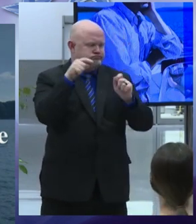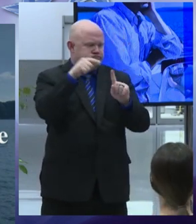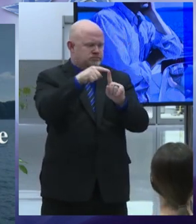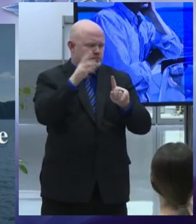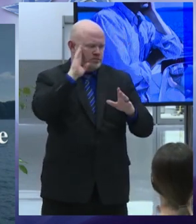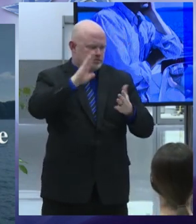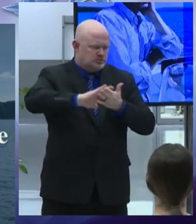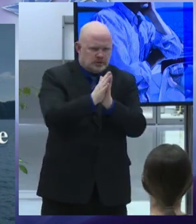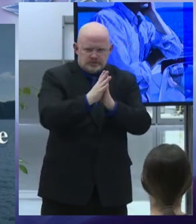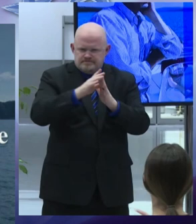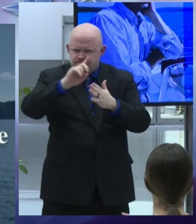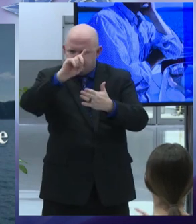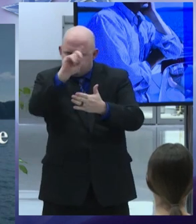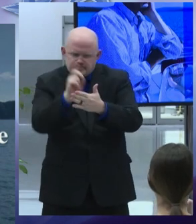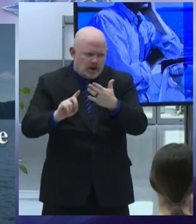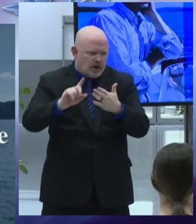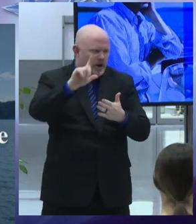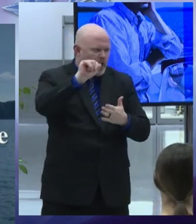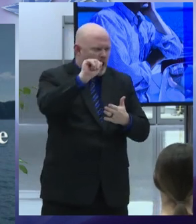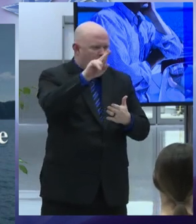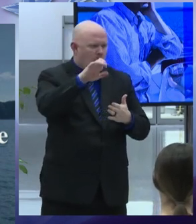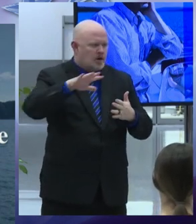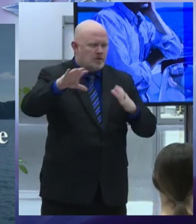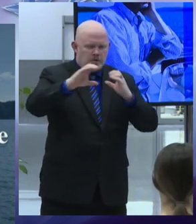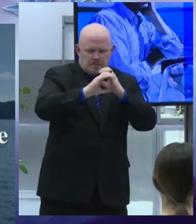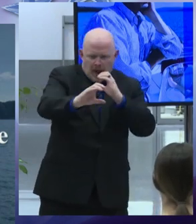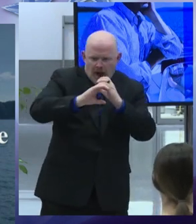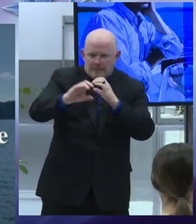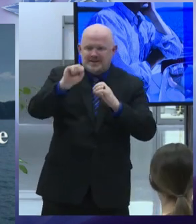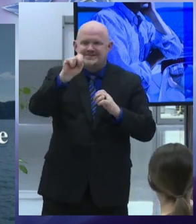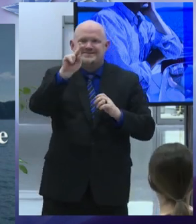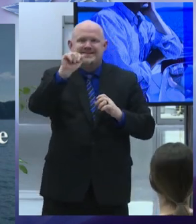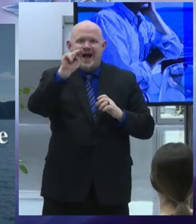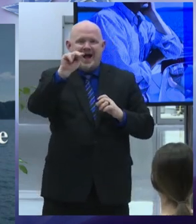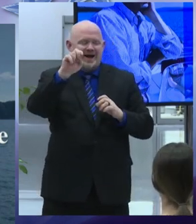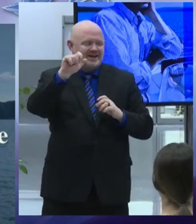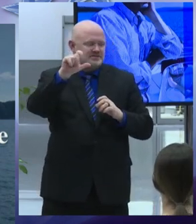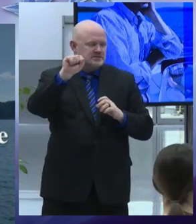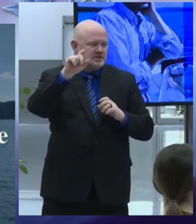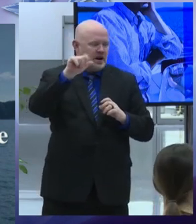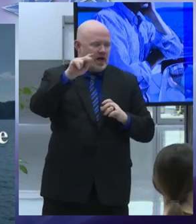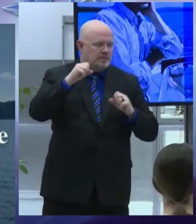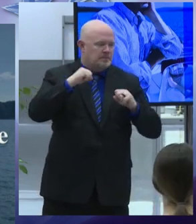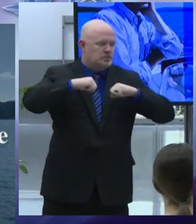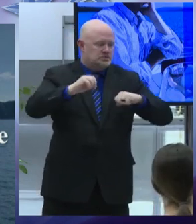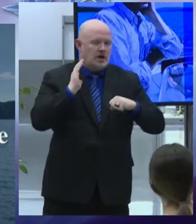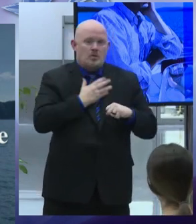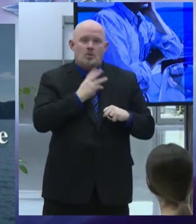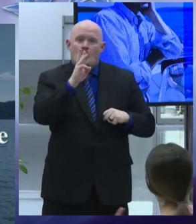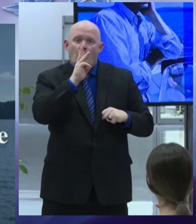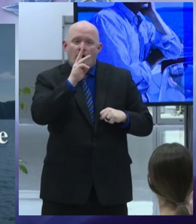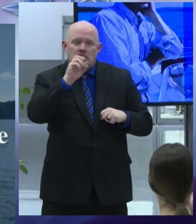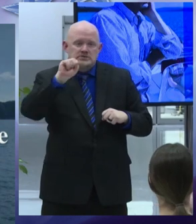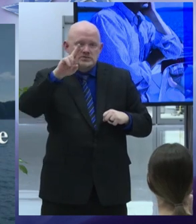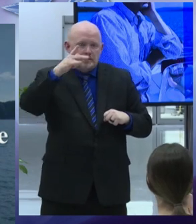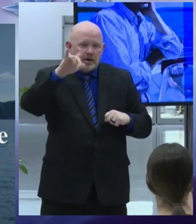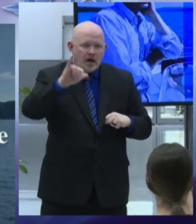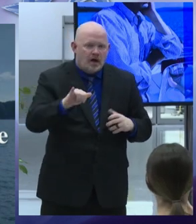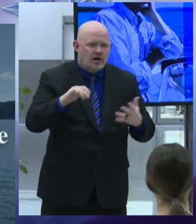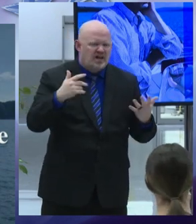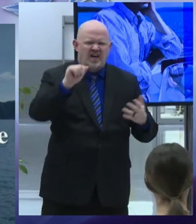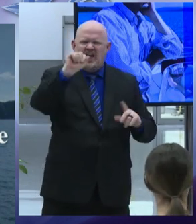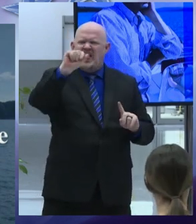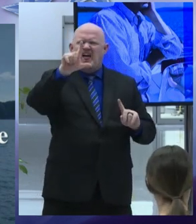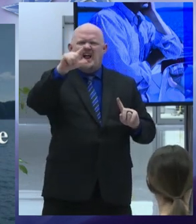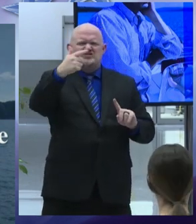in addition the city continues to work with lake stakeholders to address harmful algae blooms and other evolving threats to the